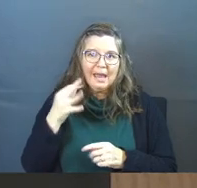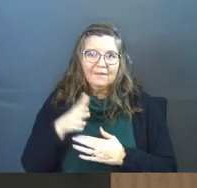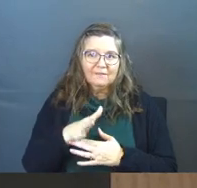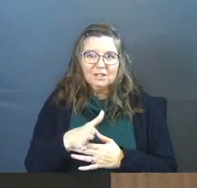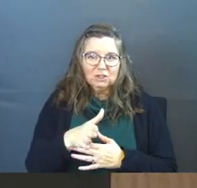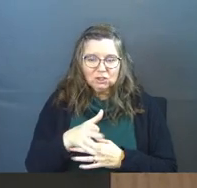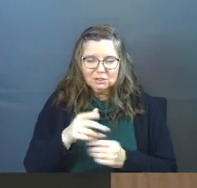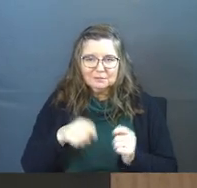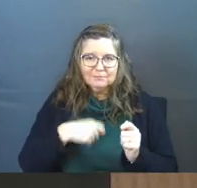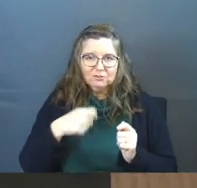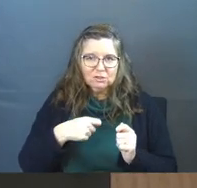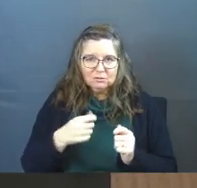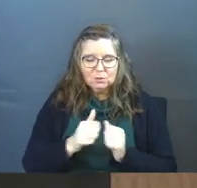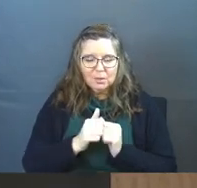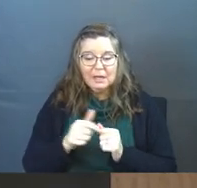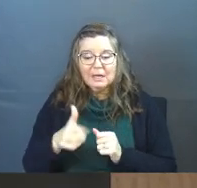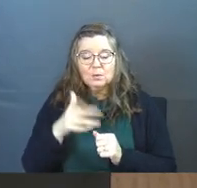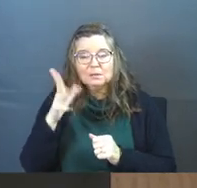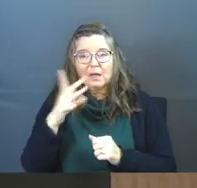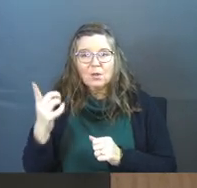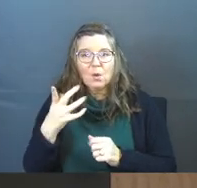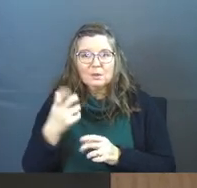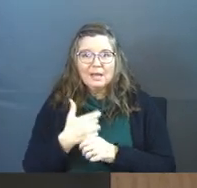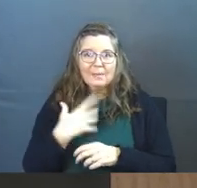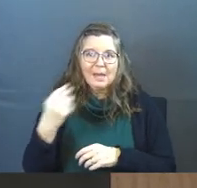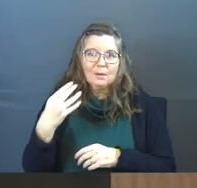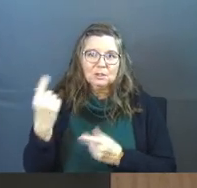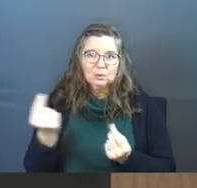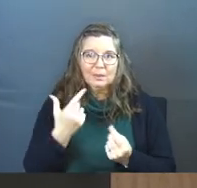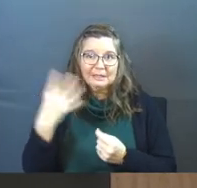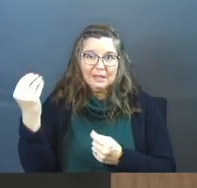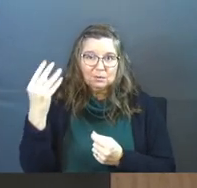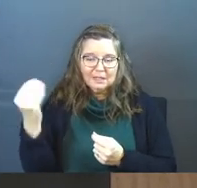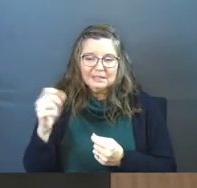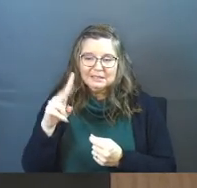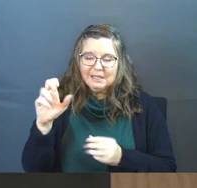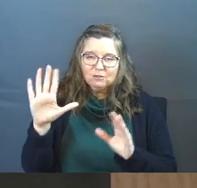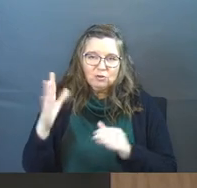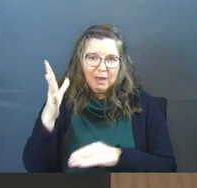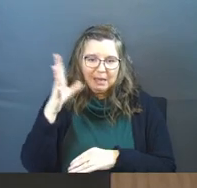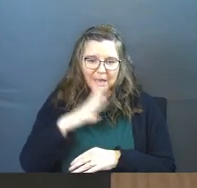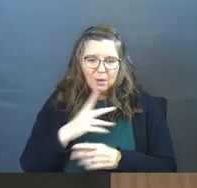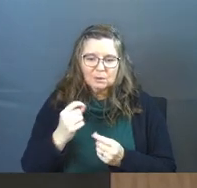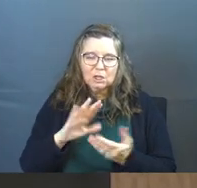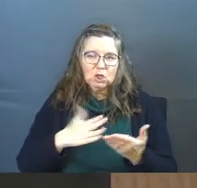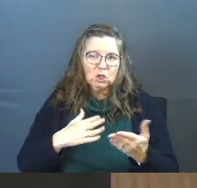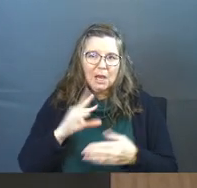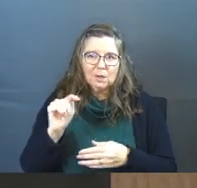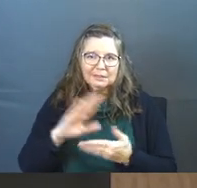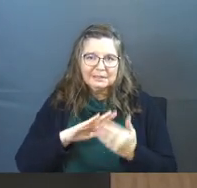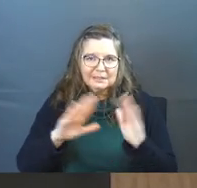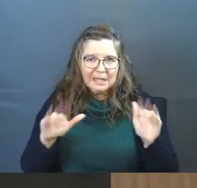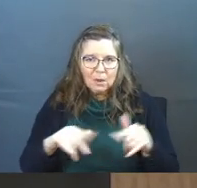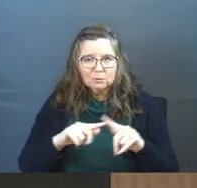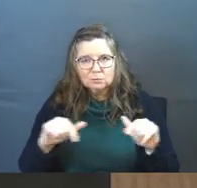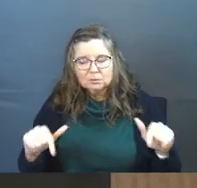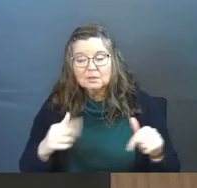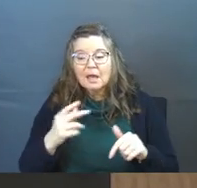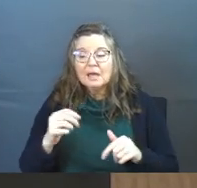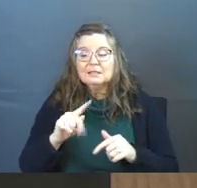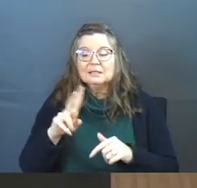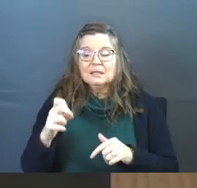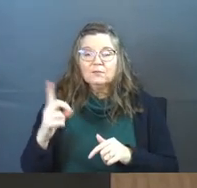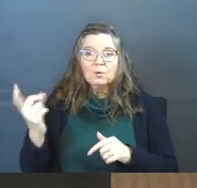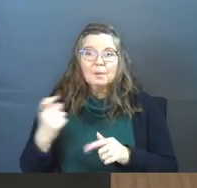together. And he was the guy that always got me outside, doing things outside. Steve's a great guy. And we did cookouts at his house and all this kind of stuff.